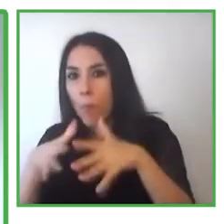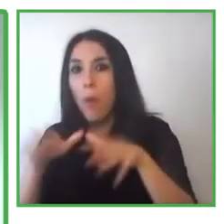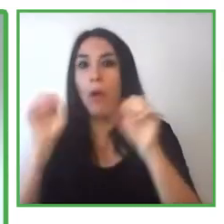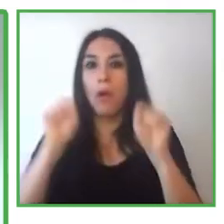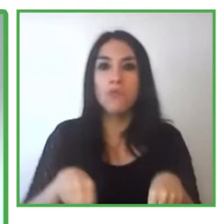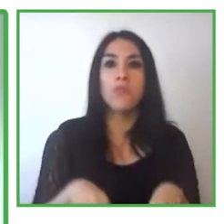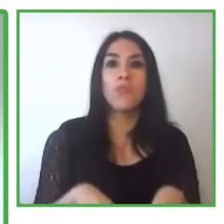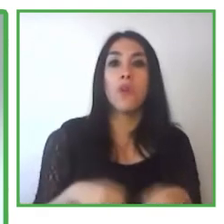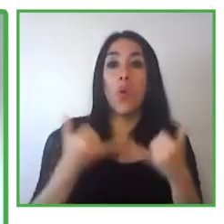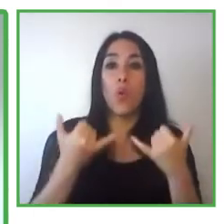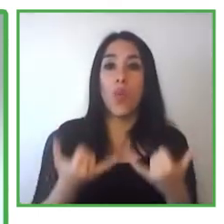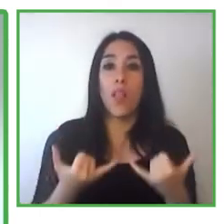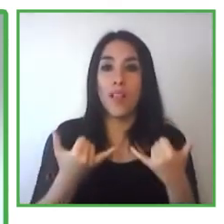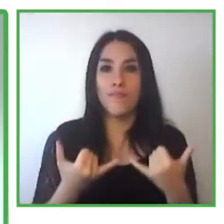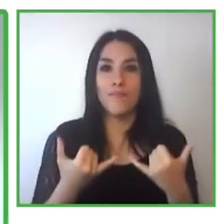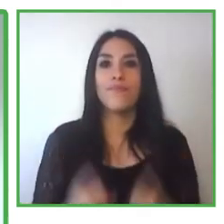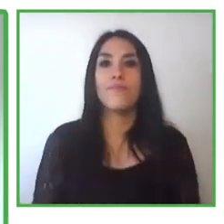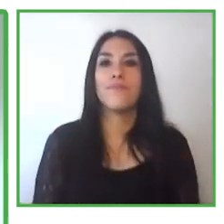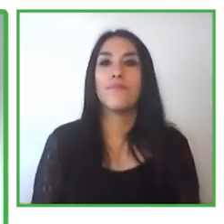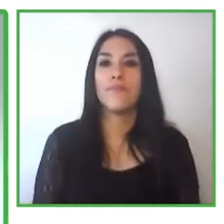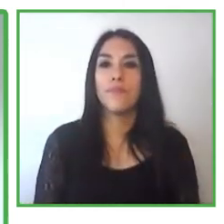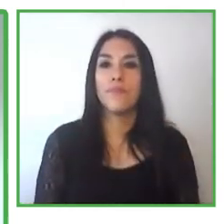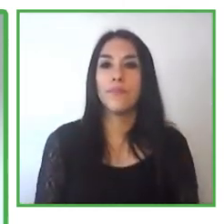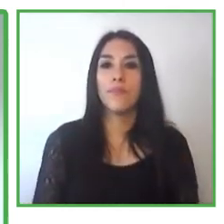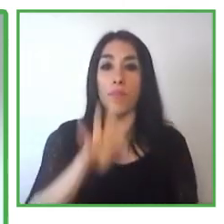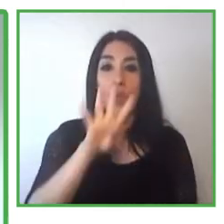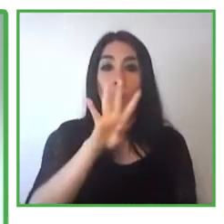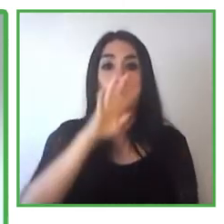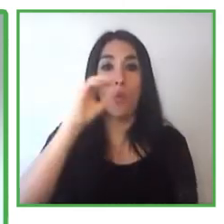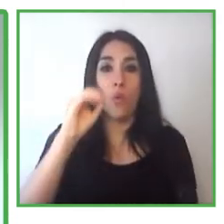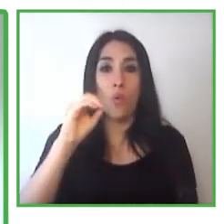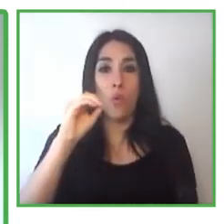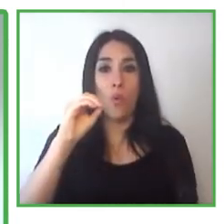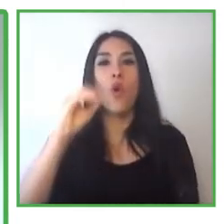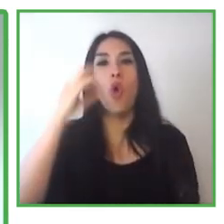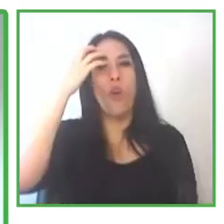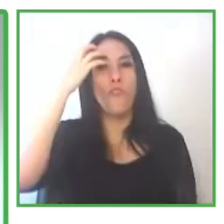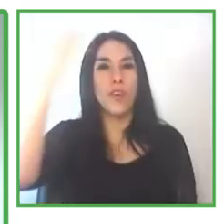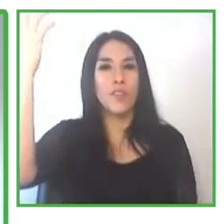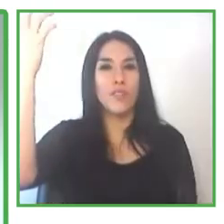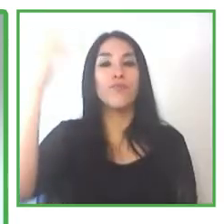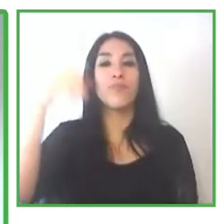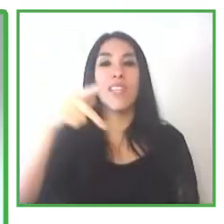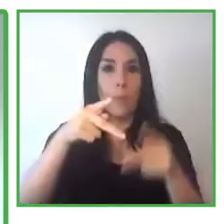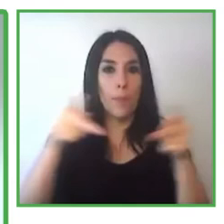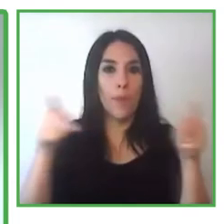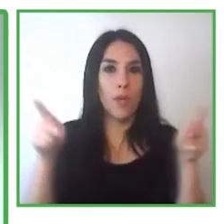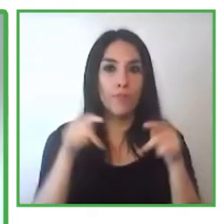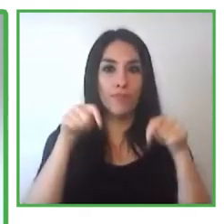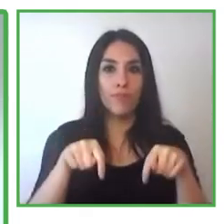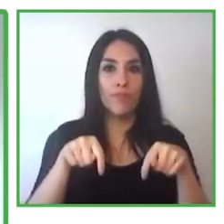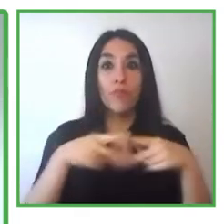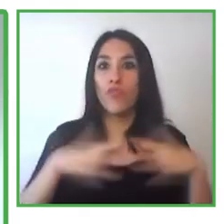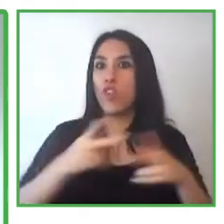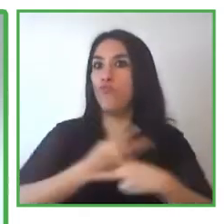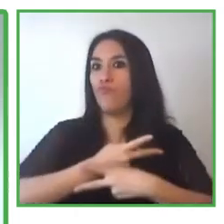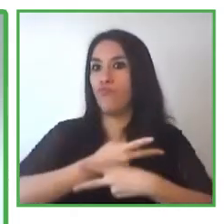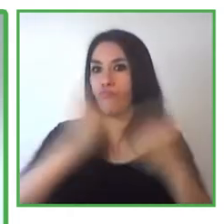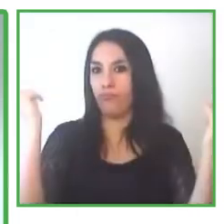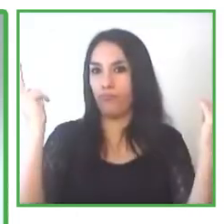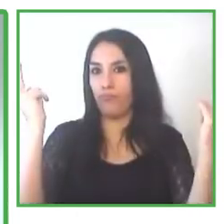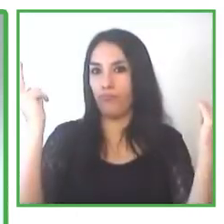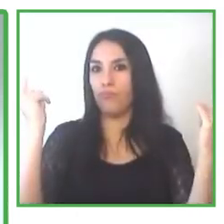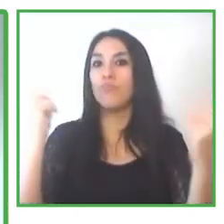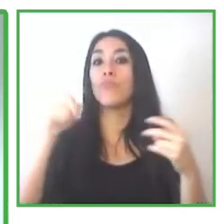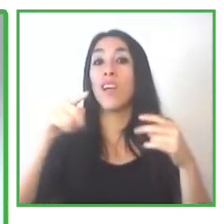institutions advising to complete the cultural law in 2021.